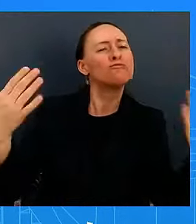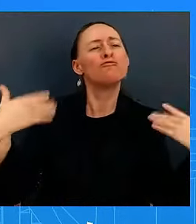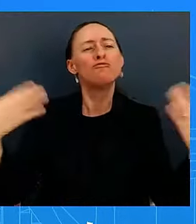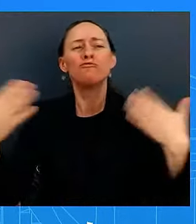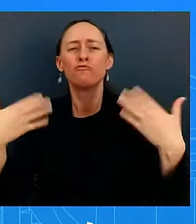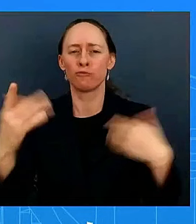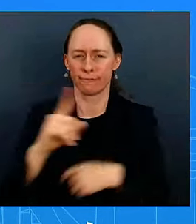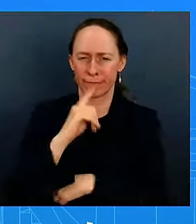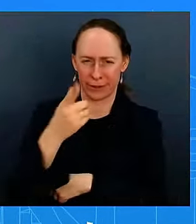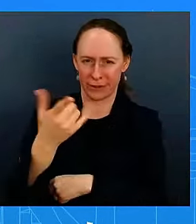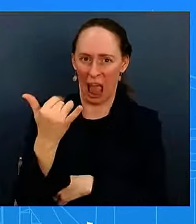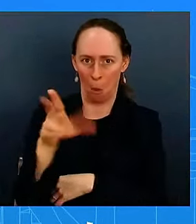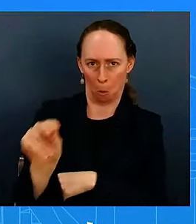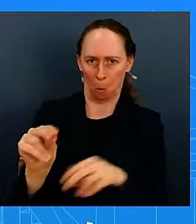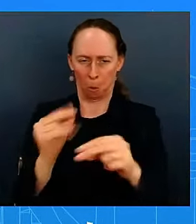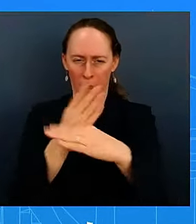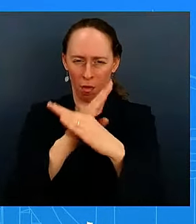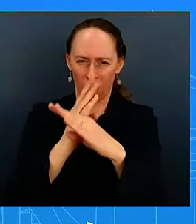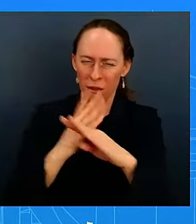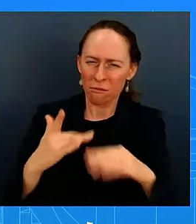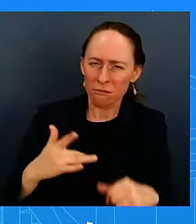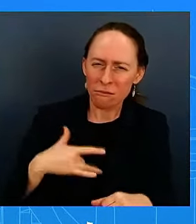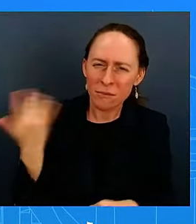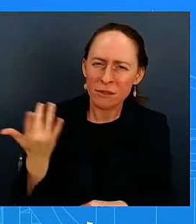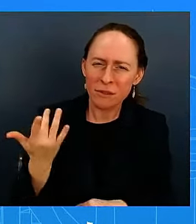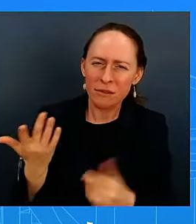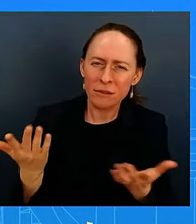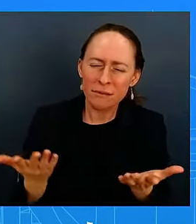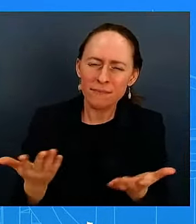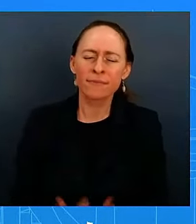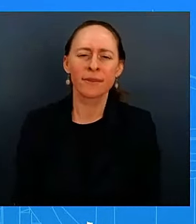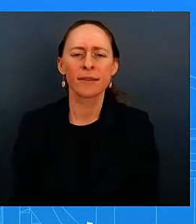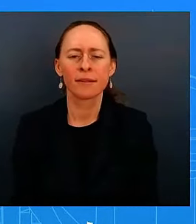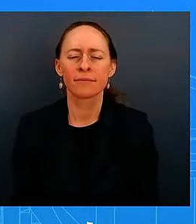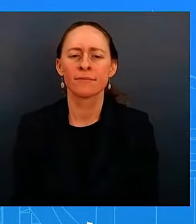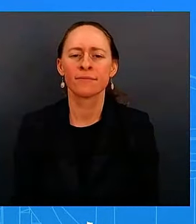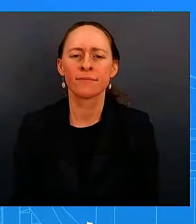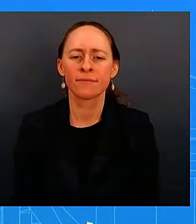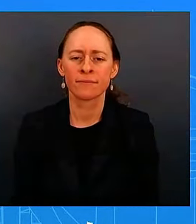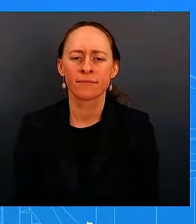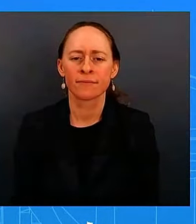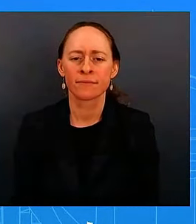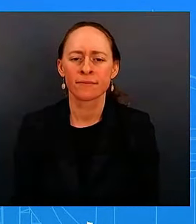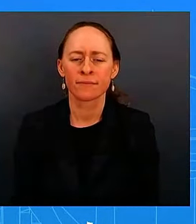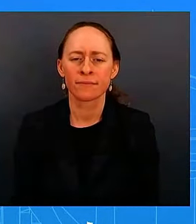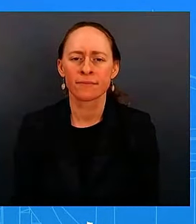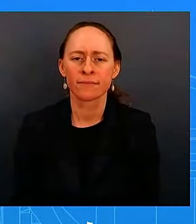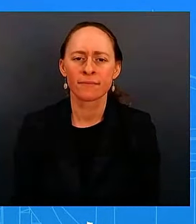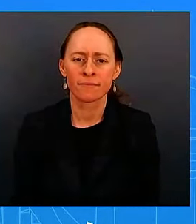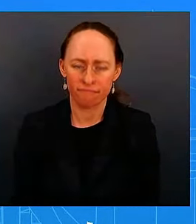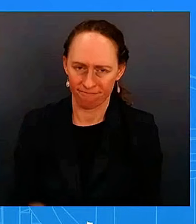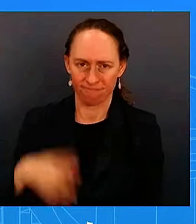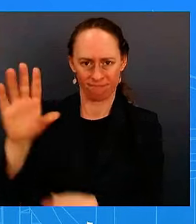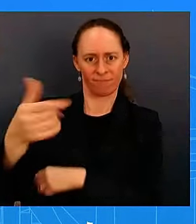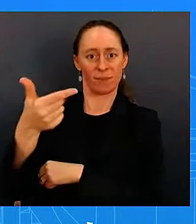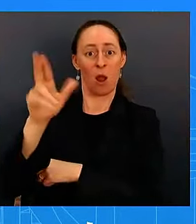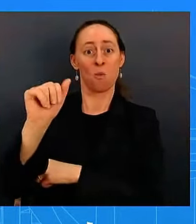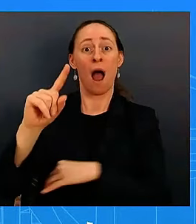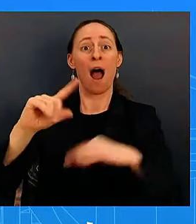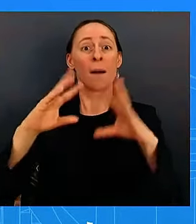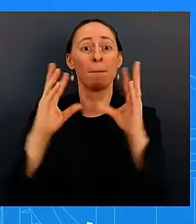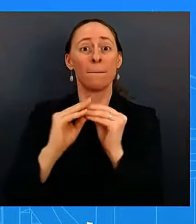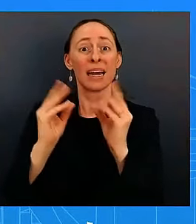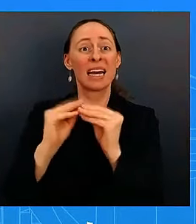things that are happening over the course of the quad summit uh look we have stated one of the reasons we talked about having uh